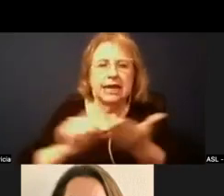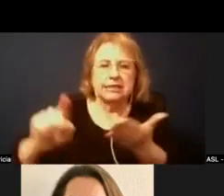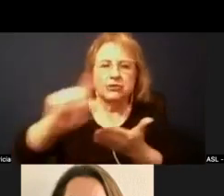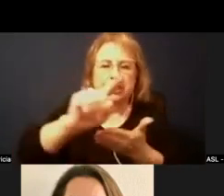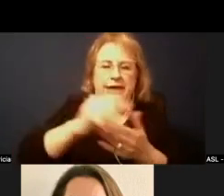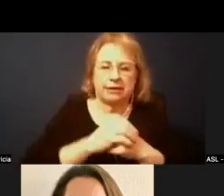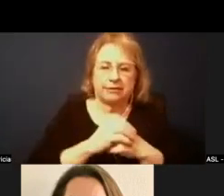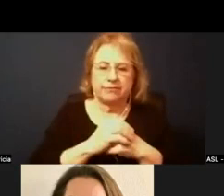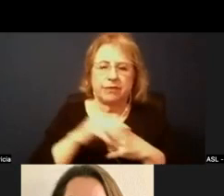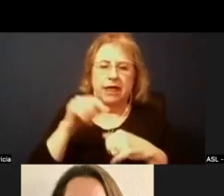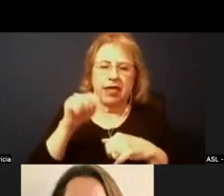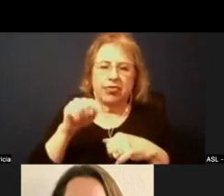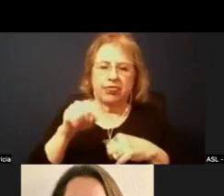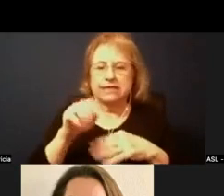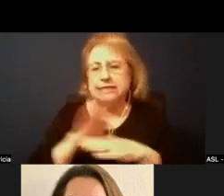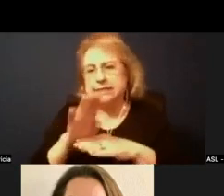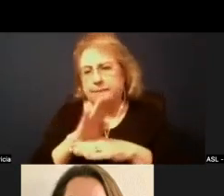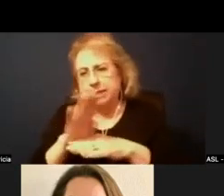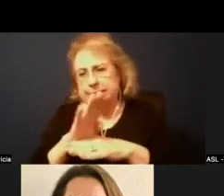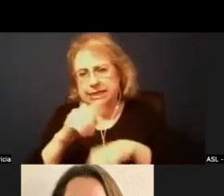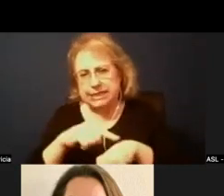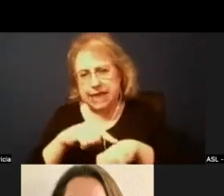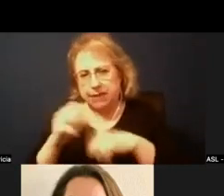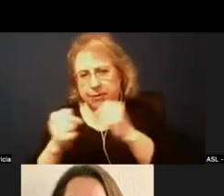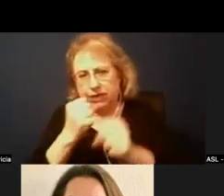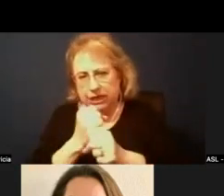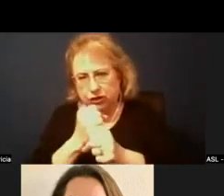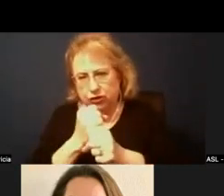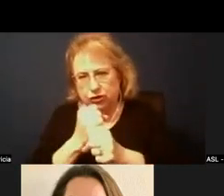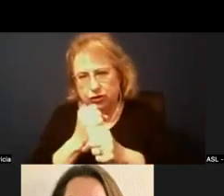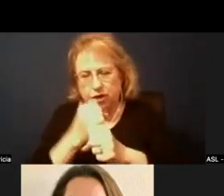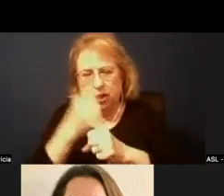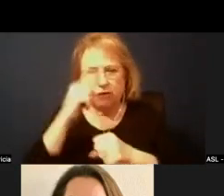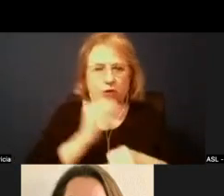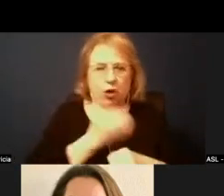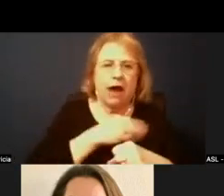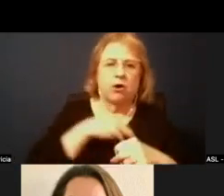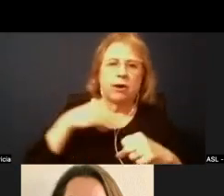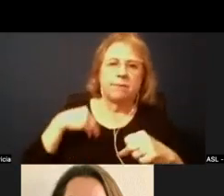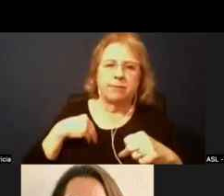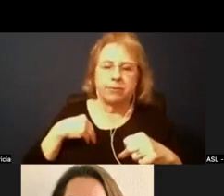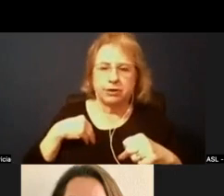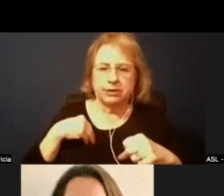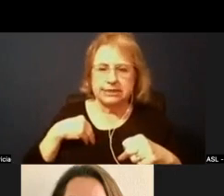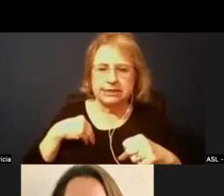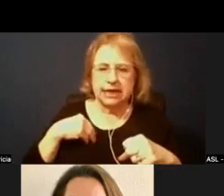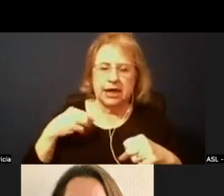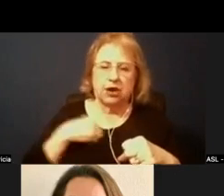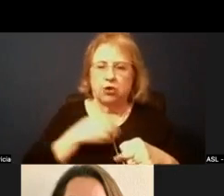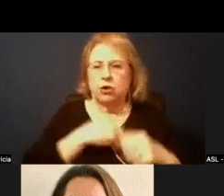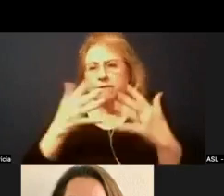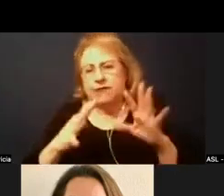This is definitely a busy time of year for our members and everything. We're rounding up our second trimester,